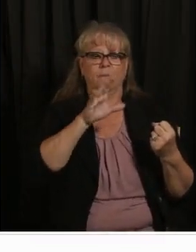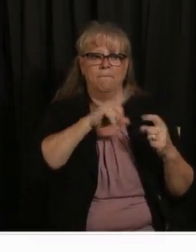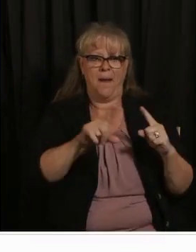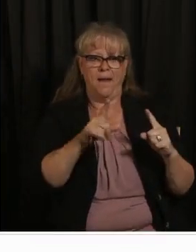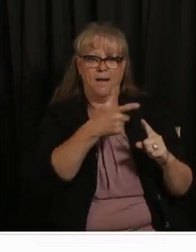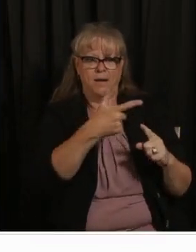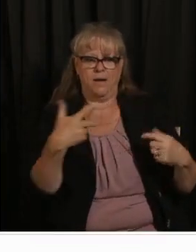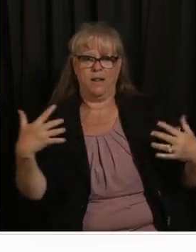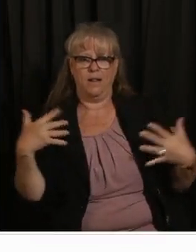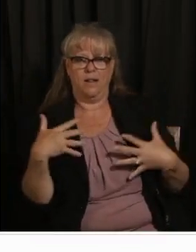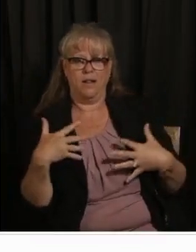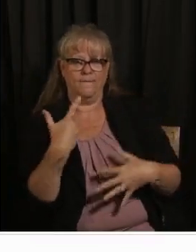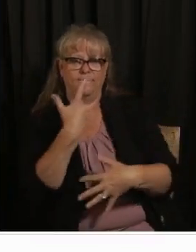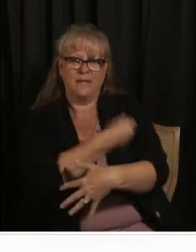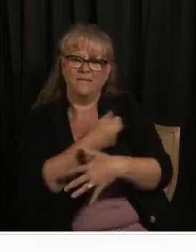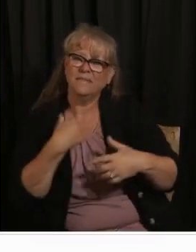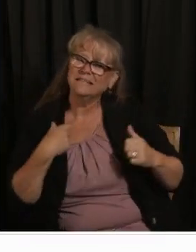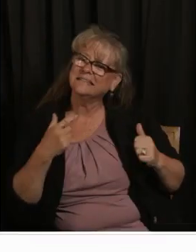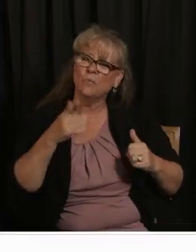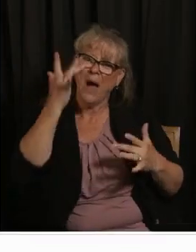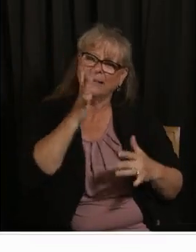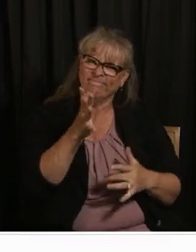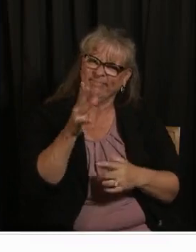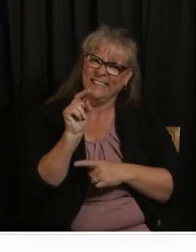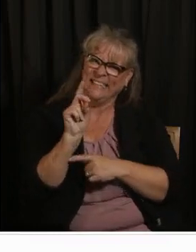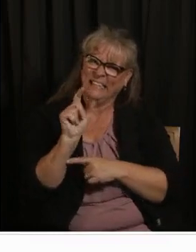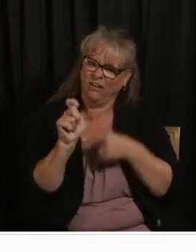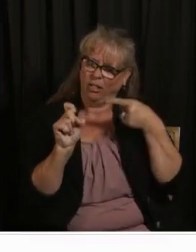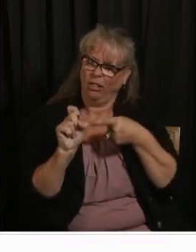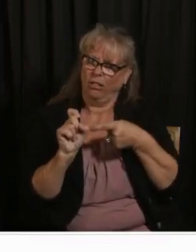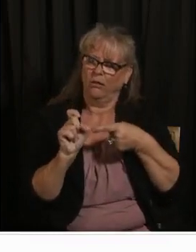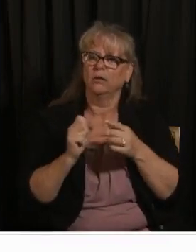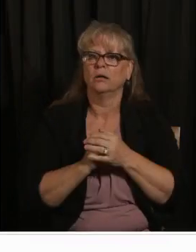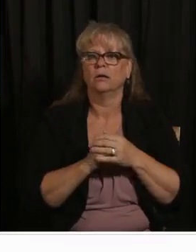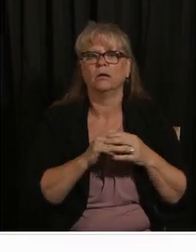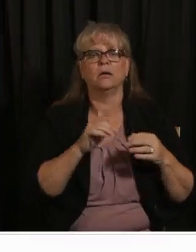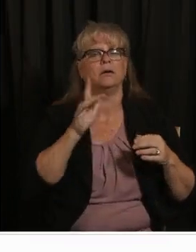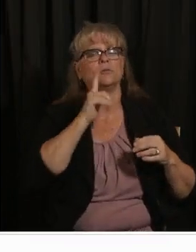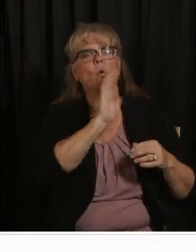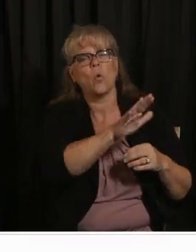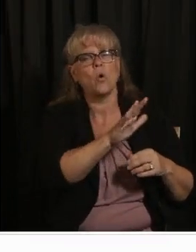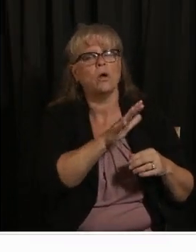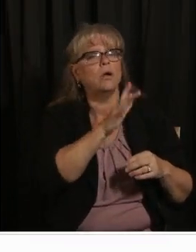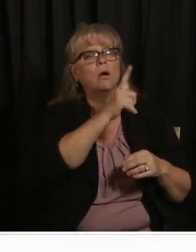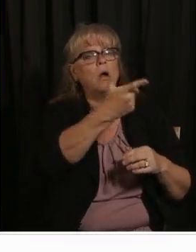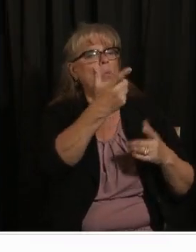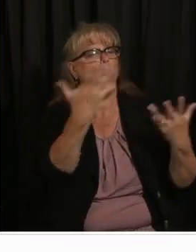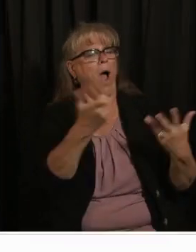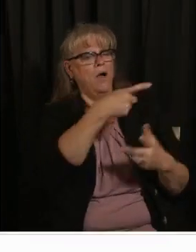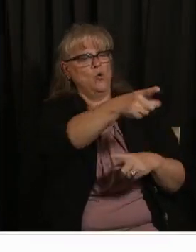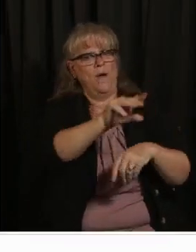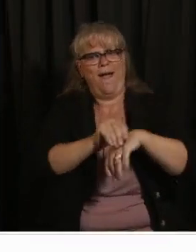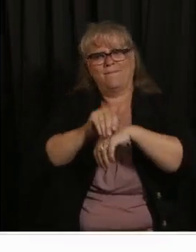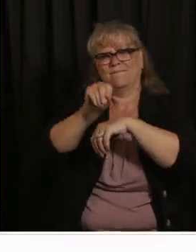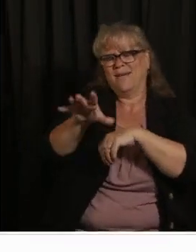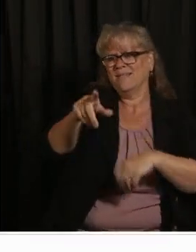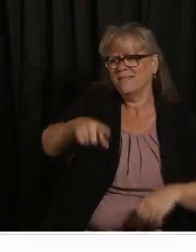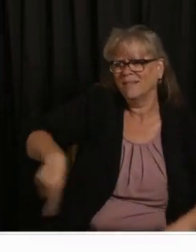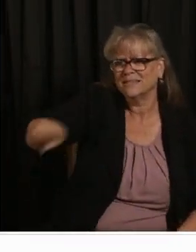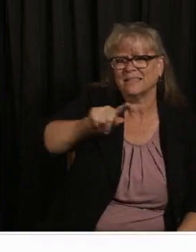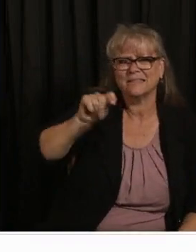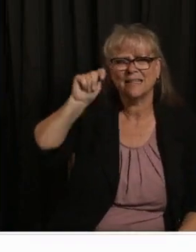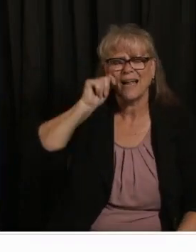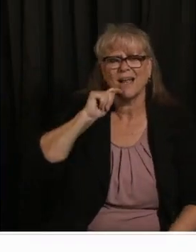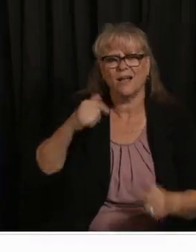deciding uh when and if to get the vaccine Brady what advice would you give to other teenagers or people of